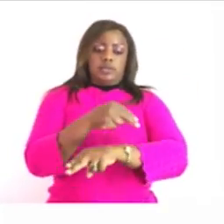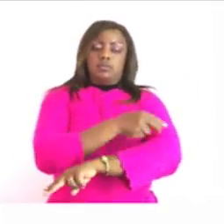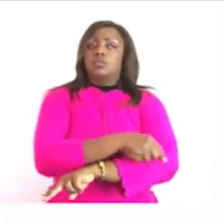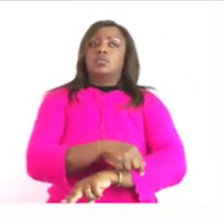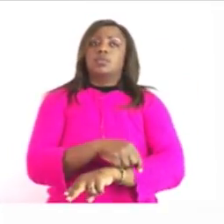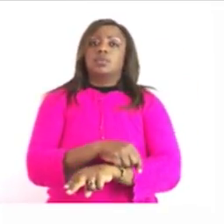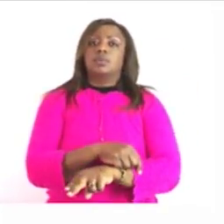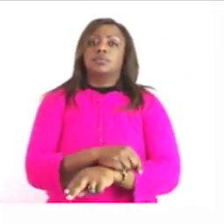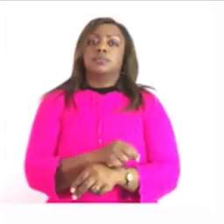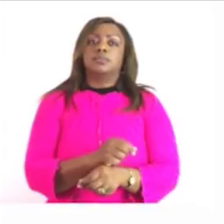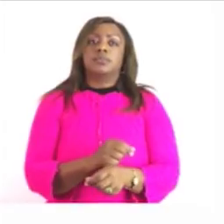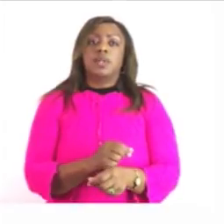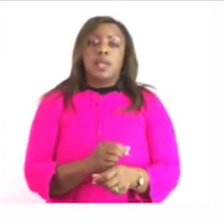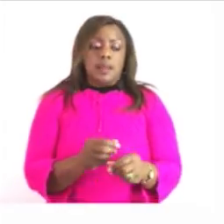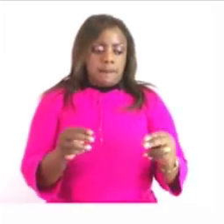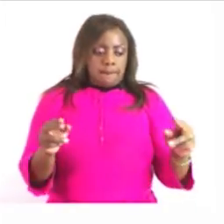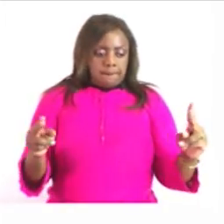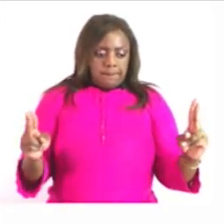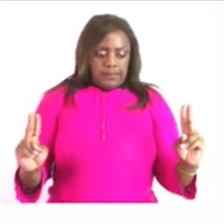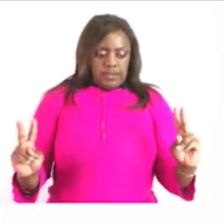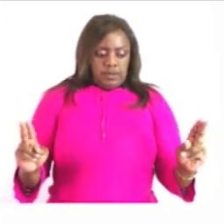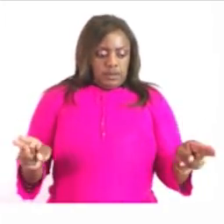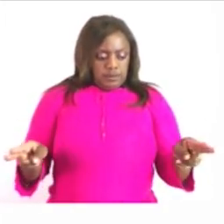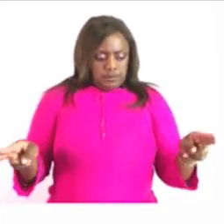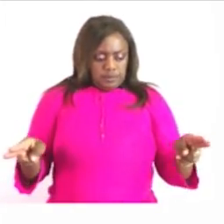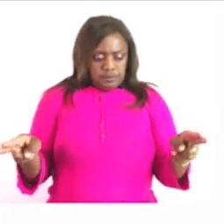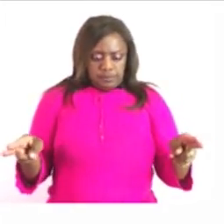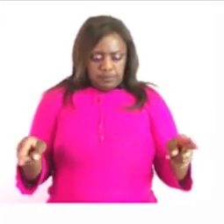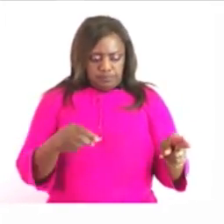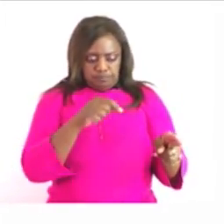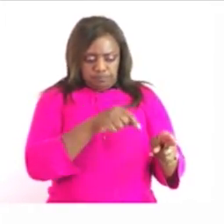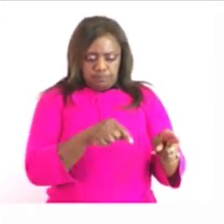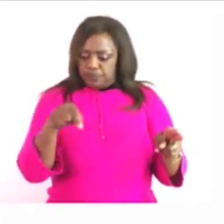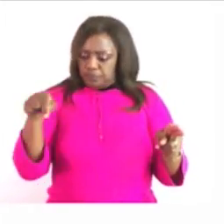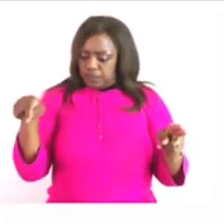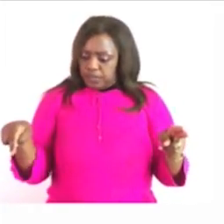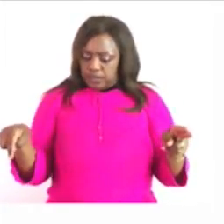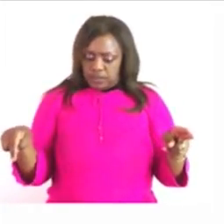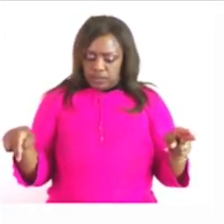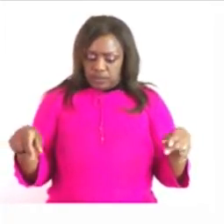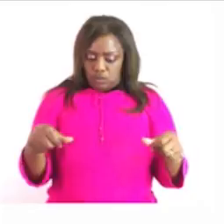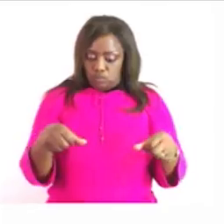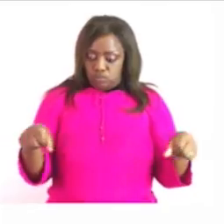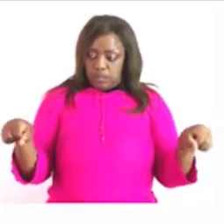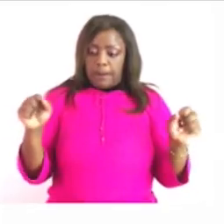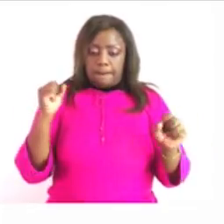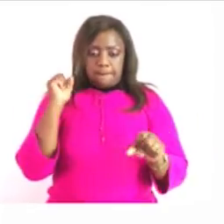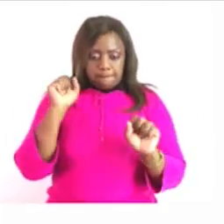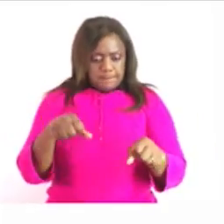the gap between your estimate and measure should determine either you have made a right